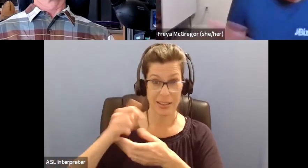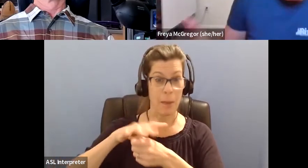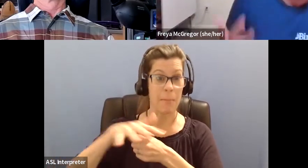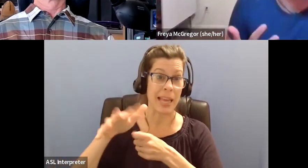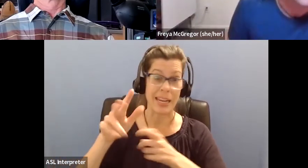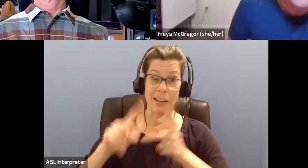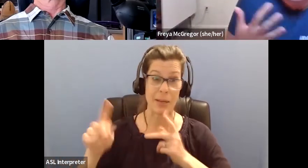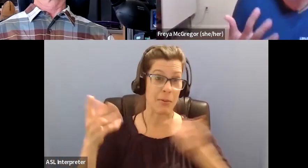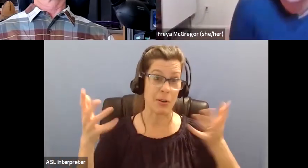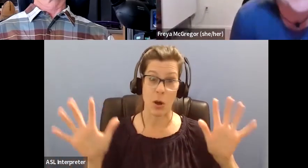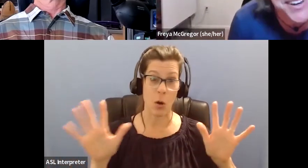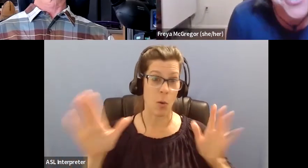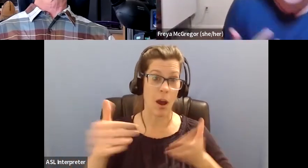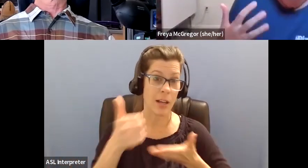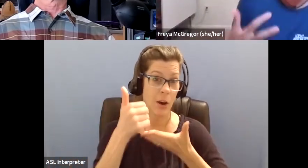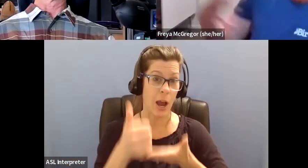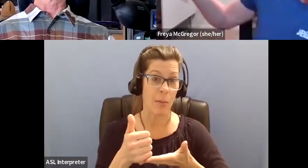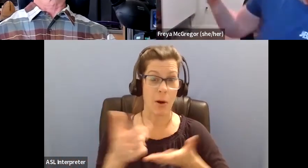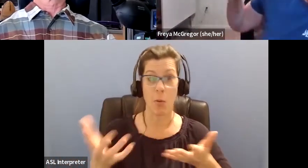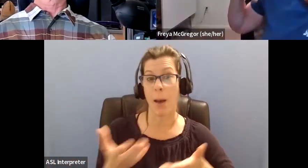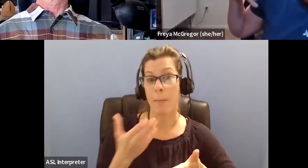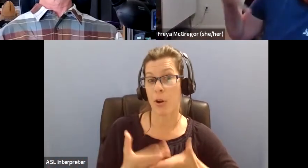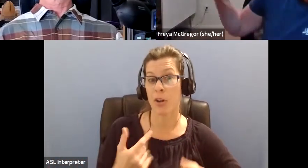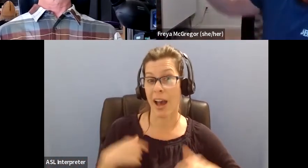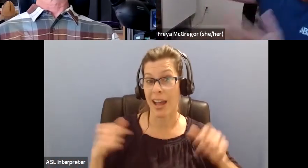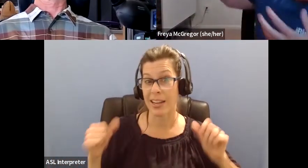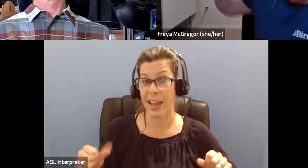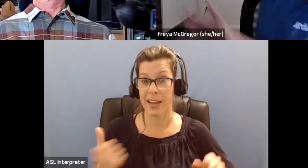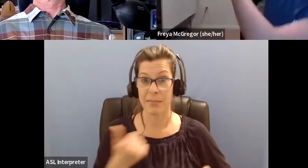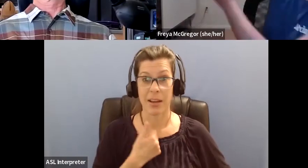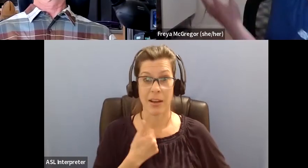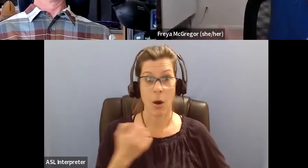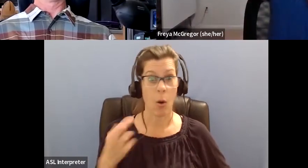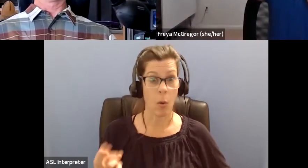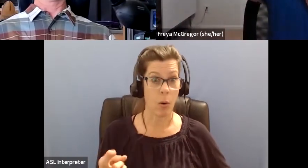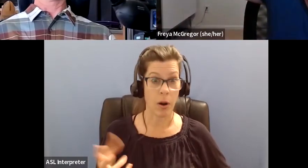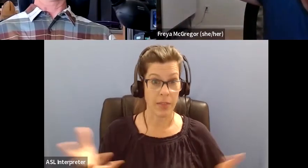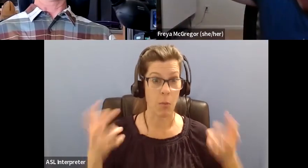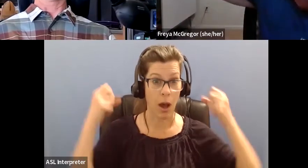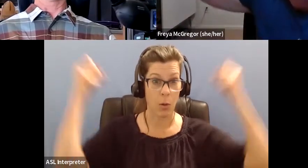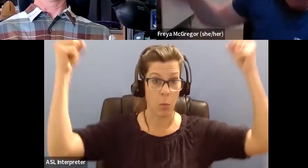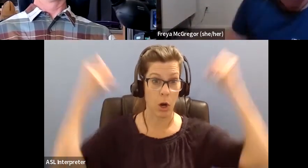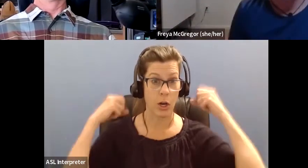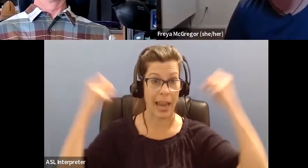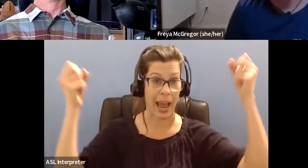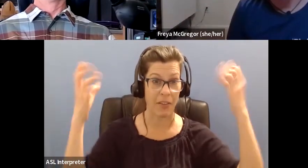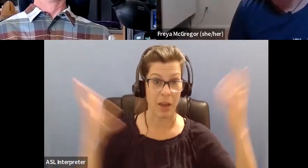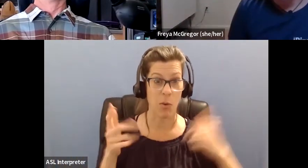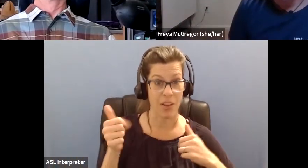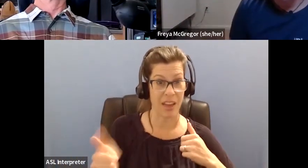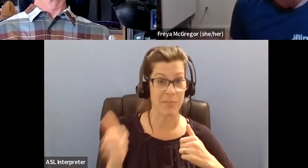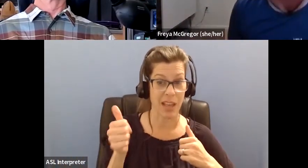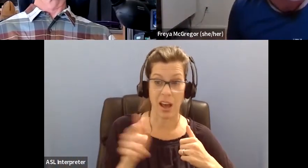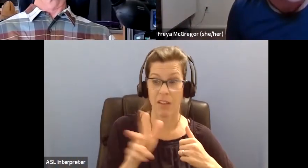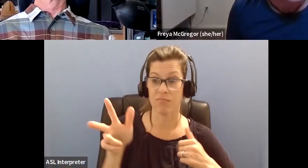or they want to prove that they can do it themselves, or actually they're here to try and have a workout and they want to go up that crazy, you know? And so